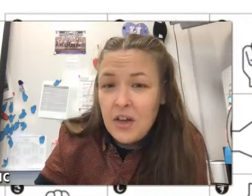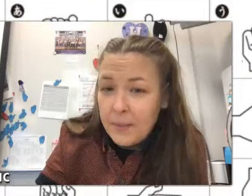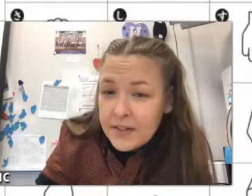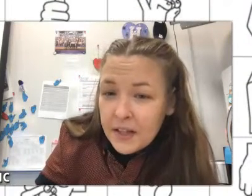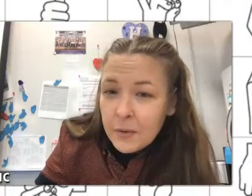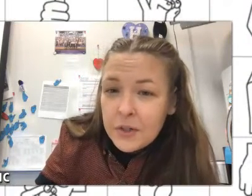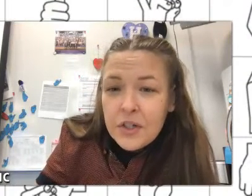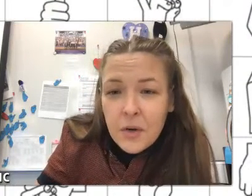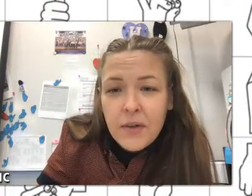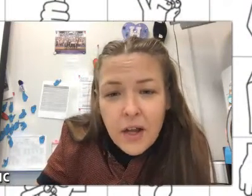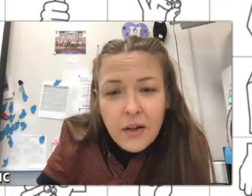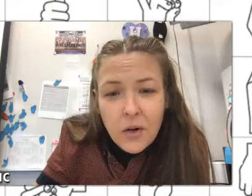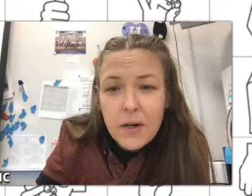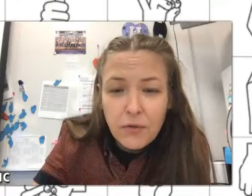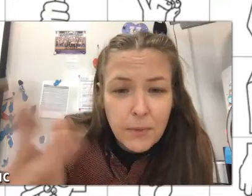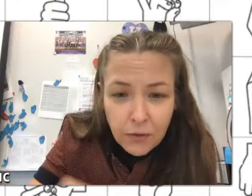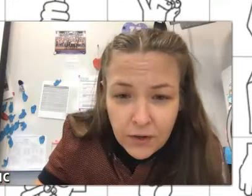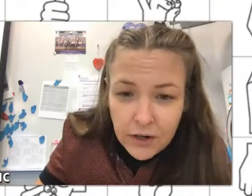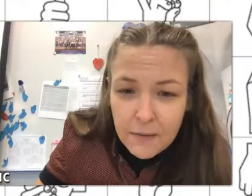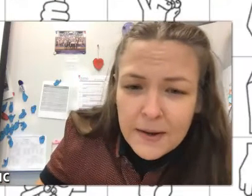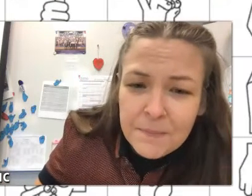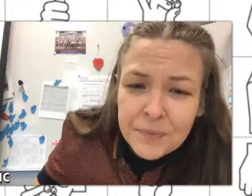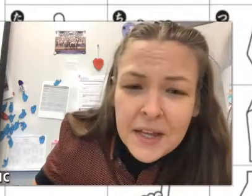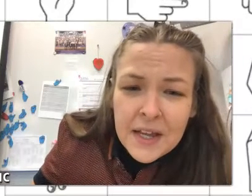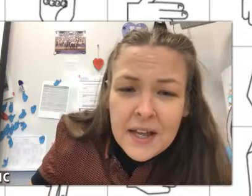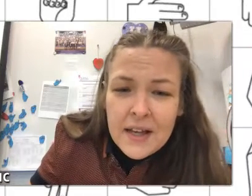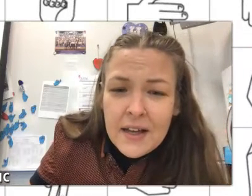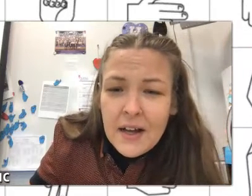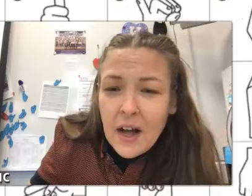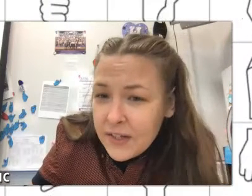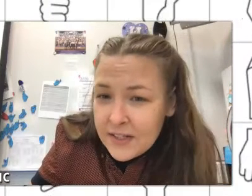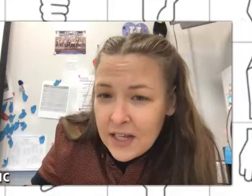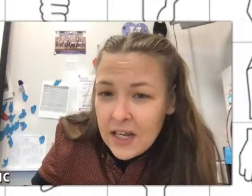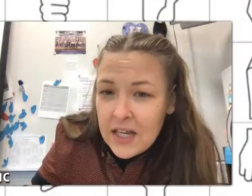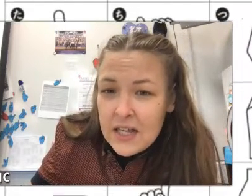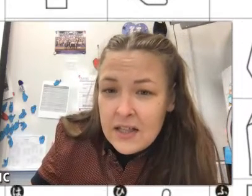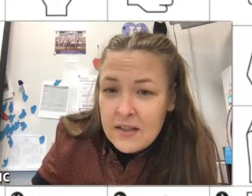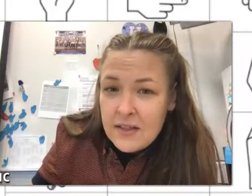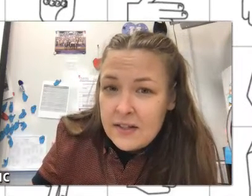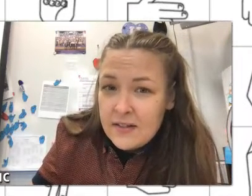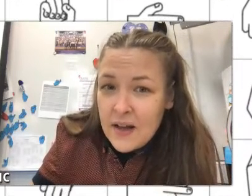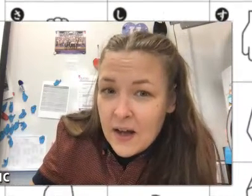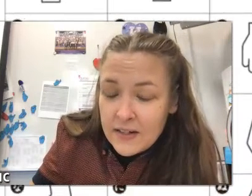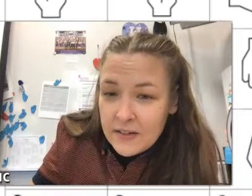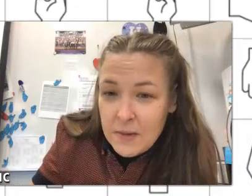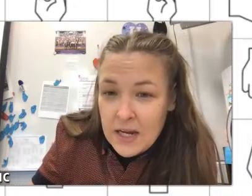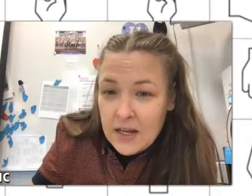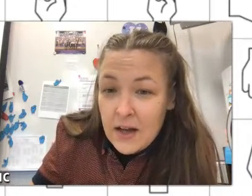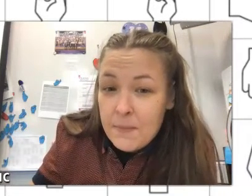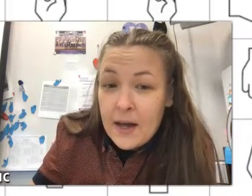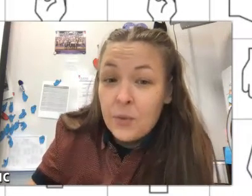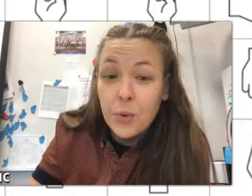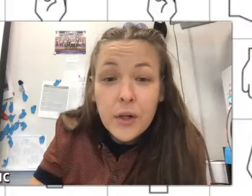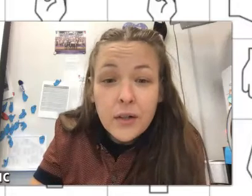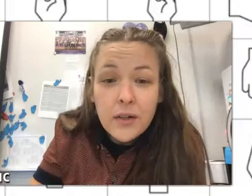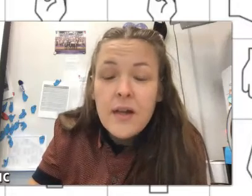Japanese sign language, you know, we've got a little middle finger here, but obviously this is not meaning